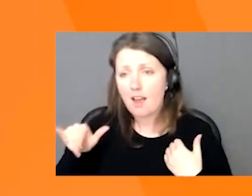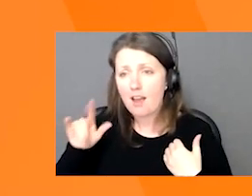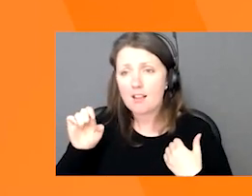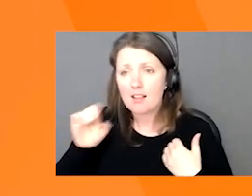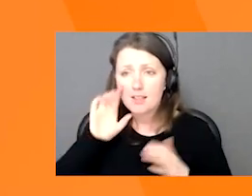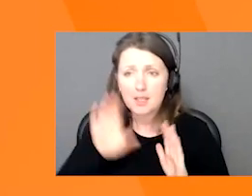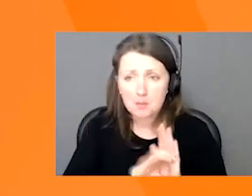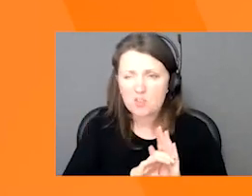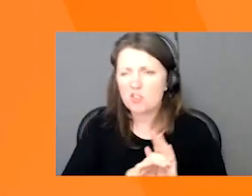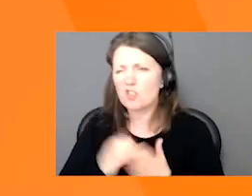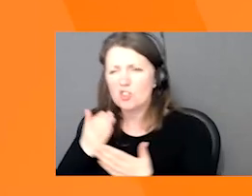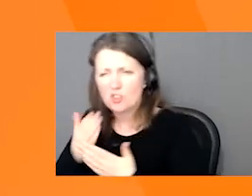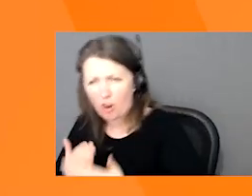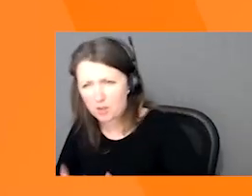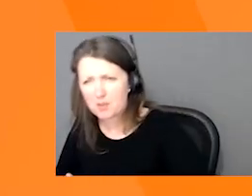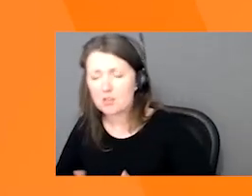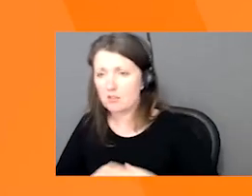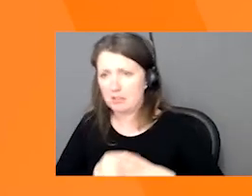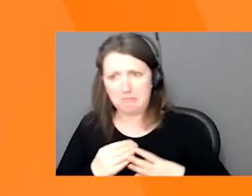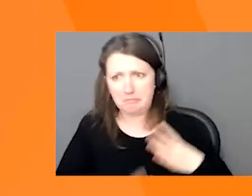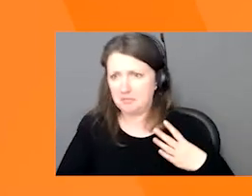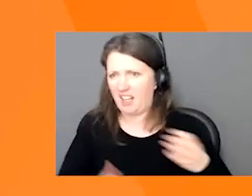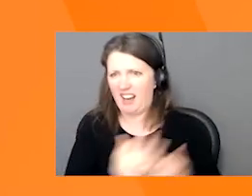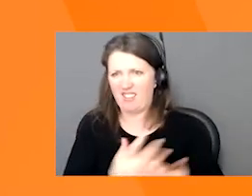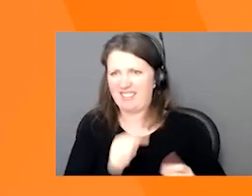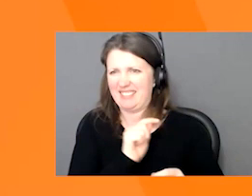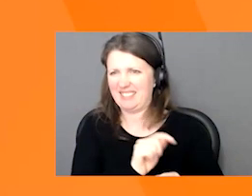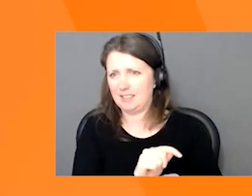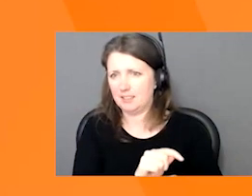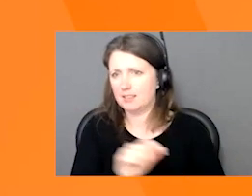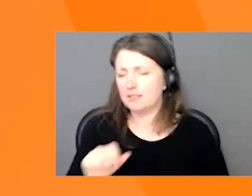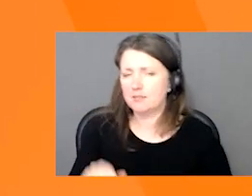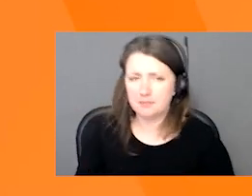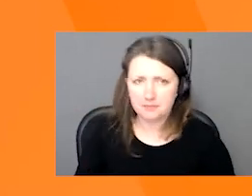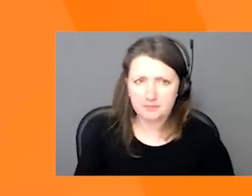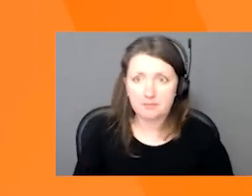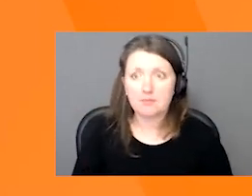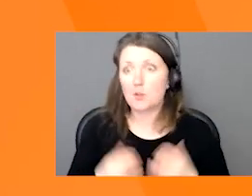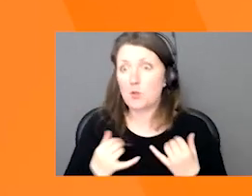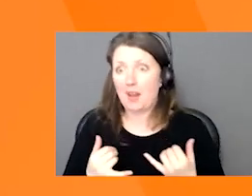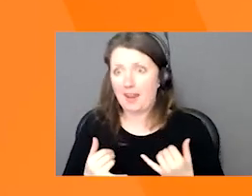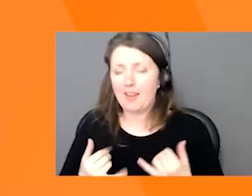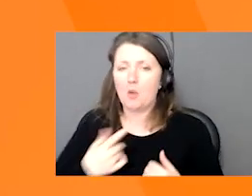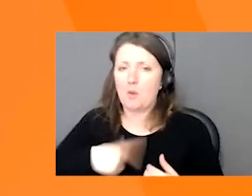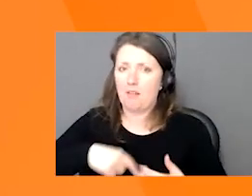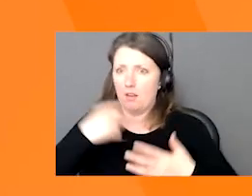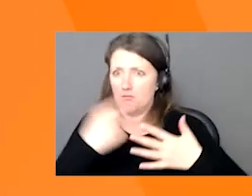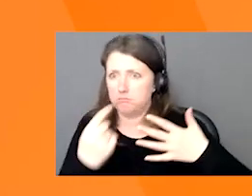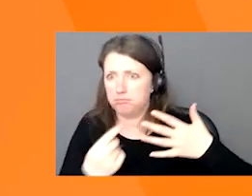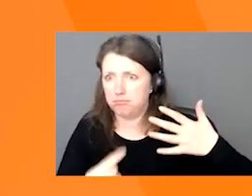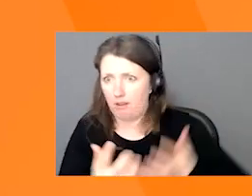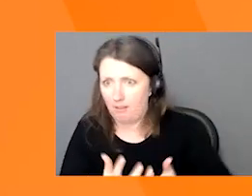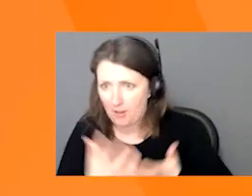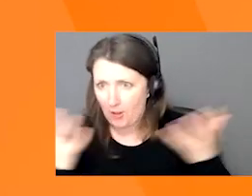So we have covered quite a lot of information and really the point of our conversation today